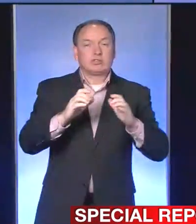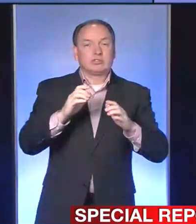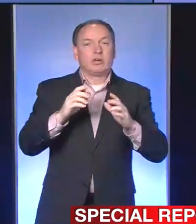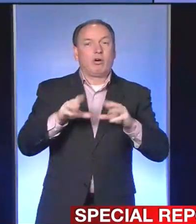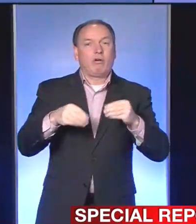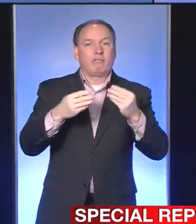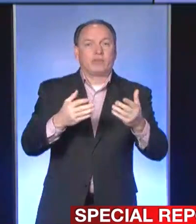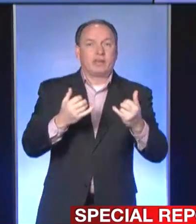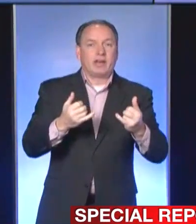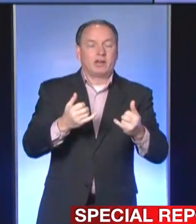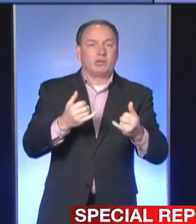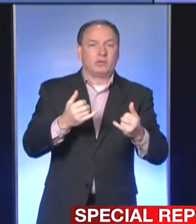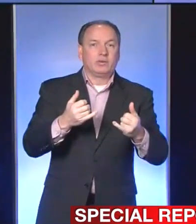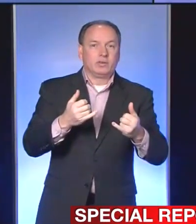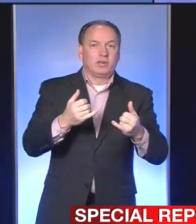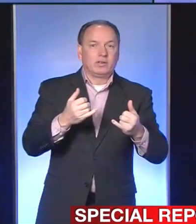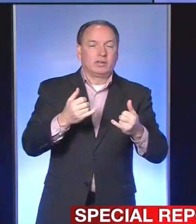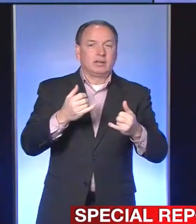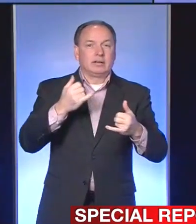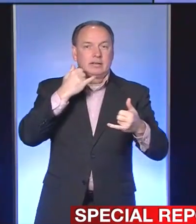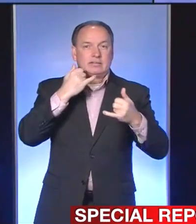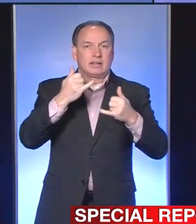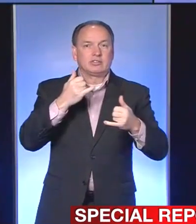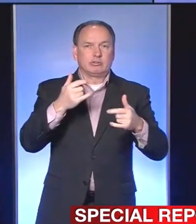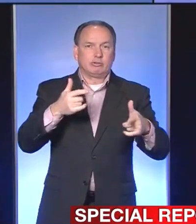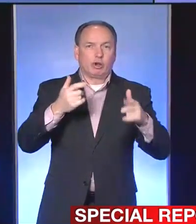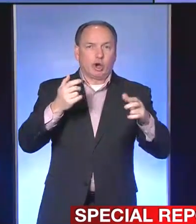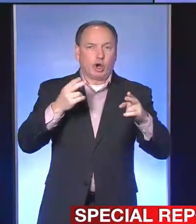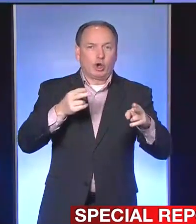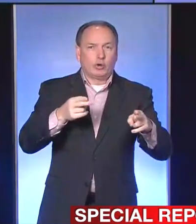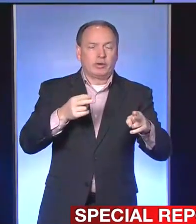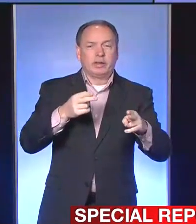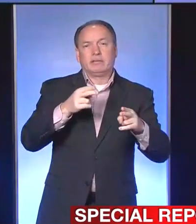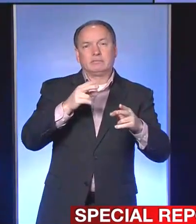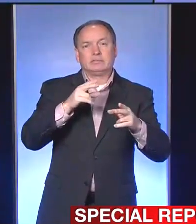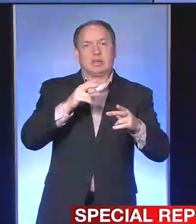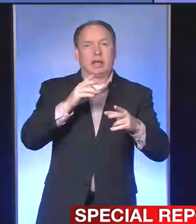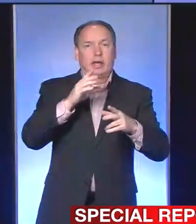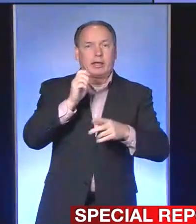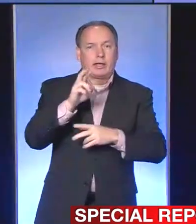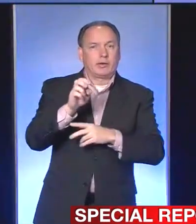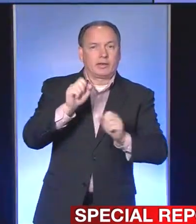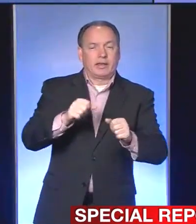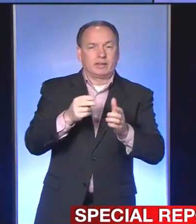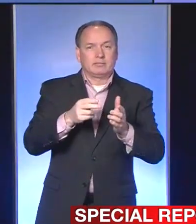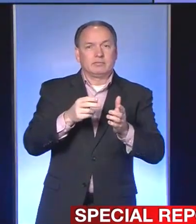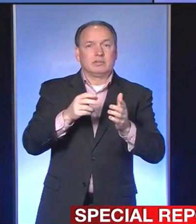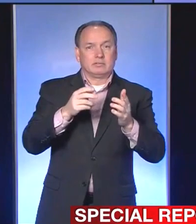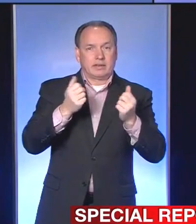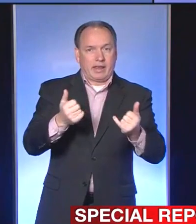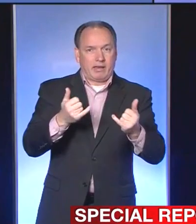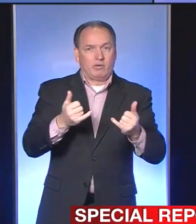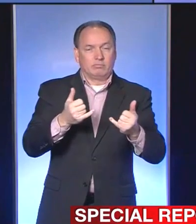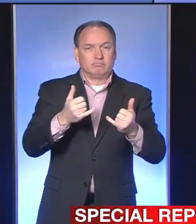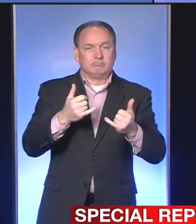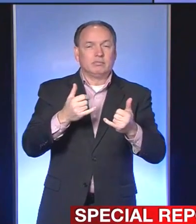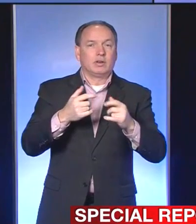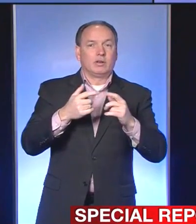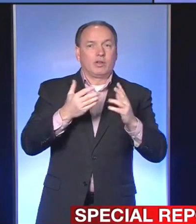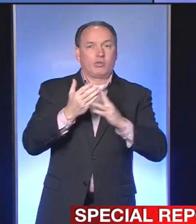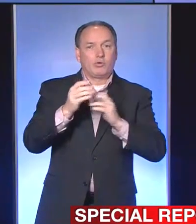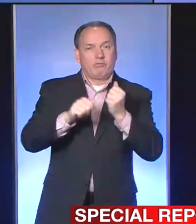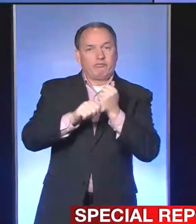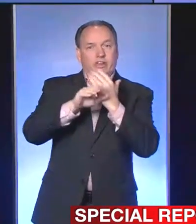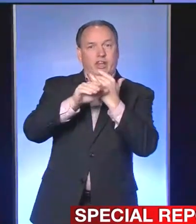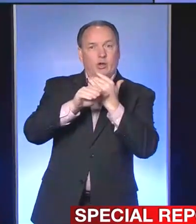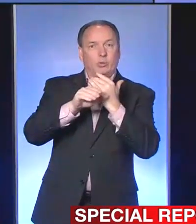veterans teleurgent care. Veterans who are enrolled in VA health care can now obtain this care with a video chat